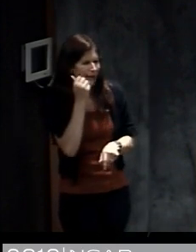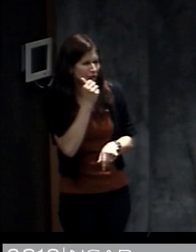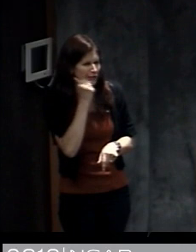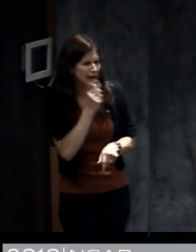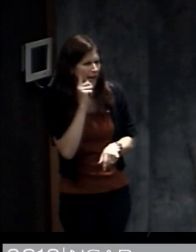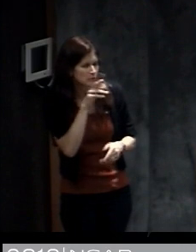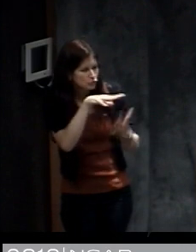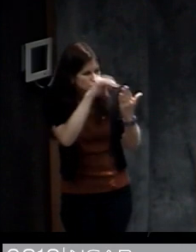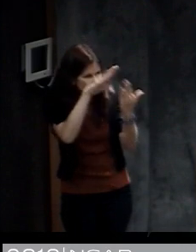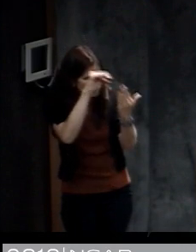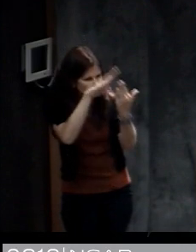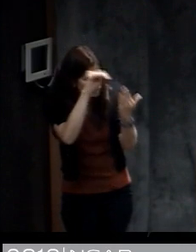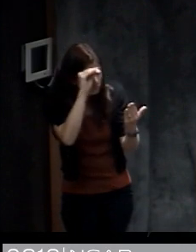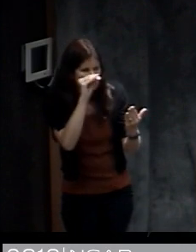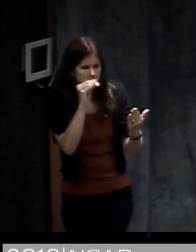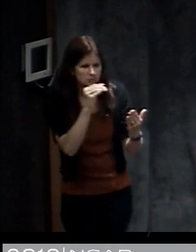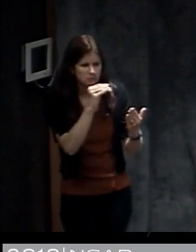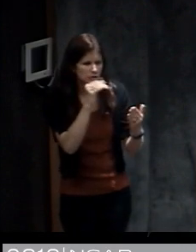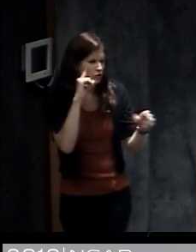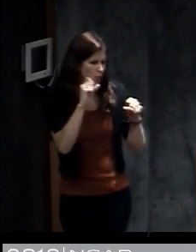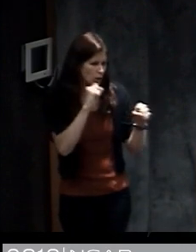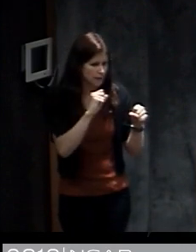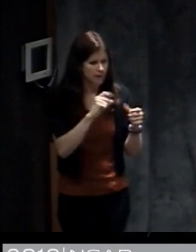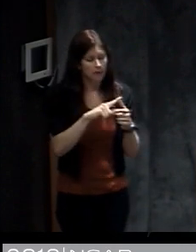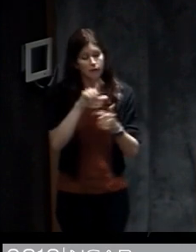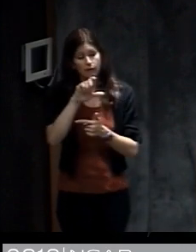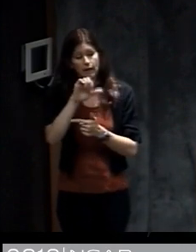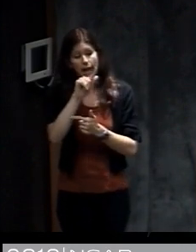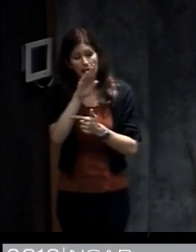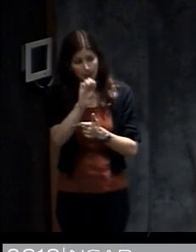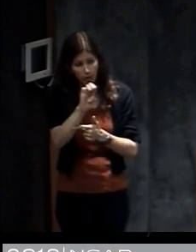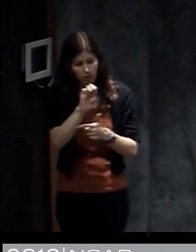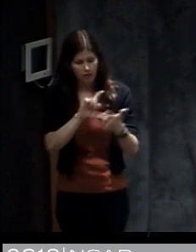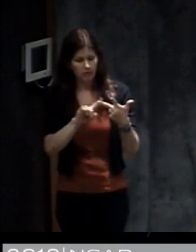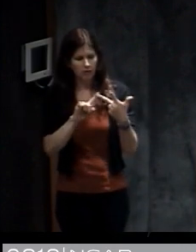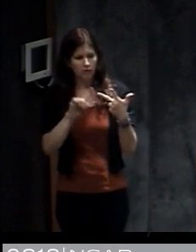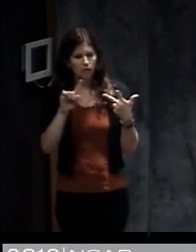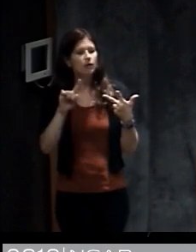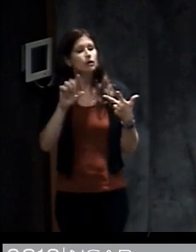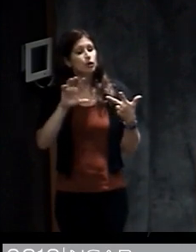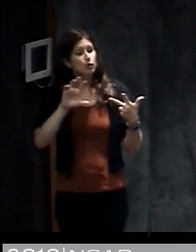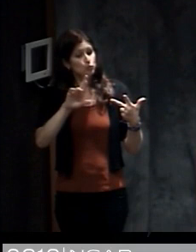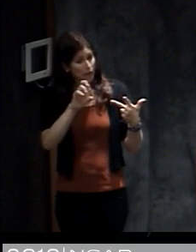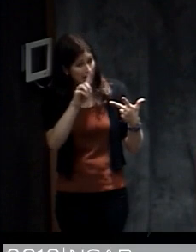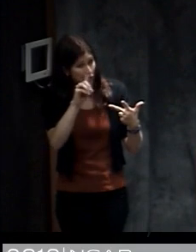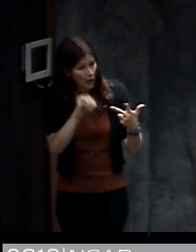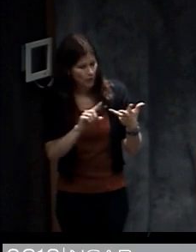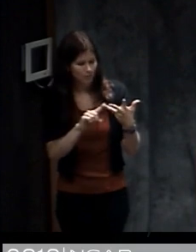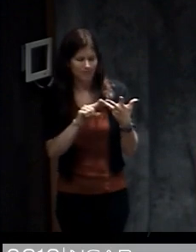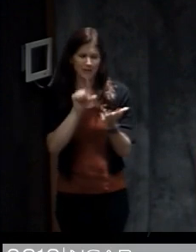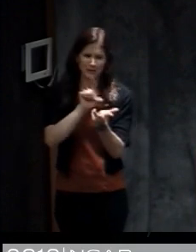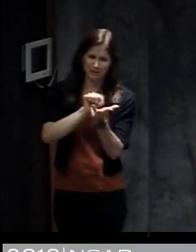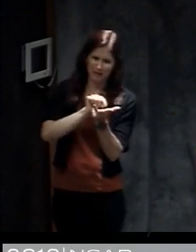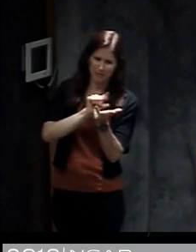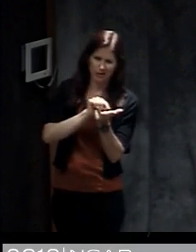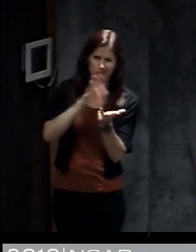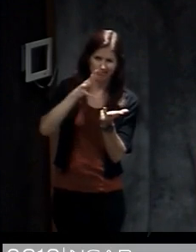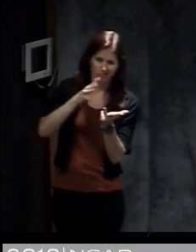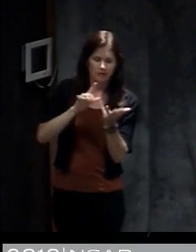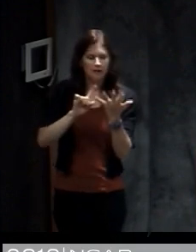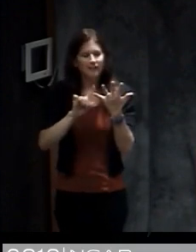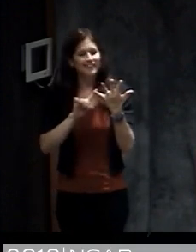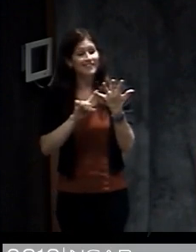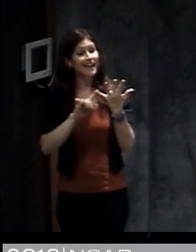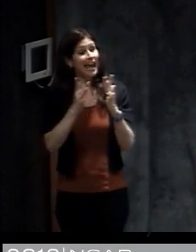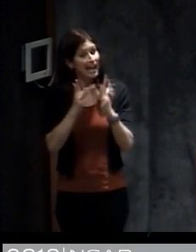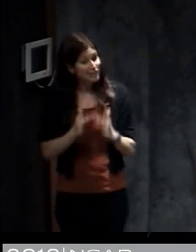learn about the storm. People watch satellite and cable TV, radio. People at that time at least still use the newspaper. There were a fair number of people using the internet, even